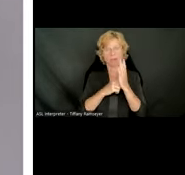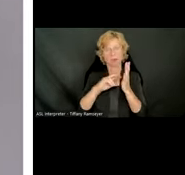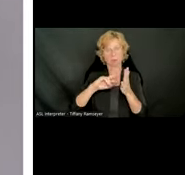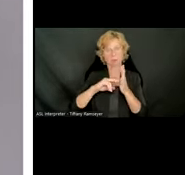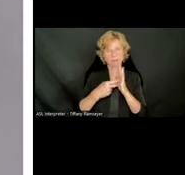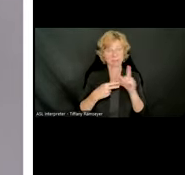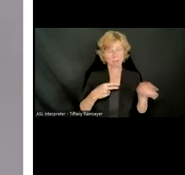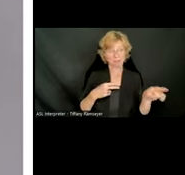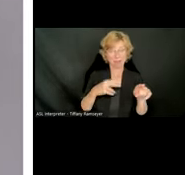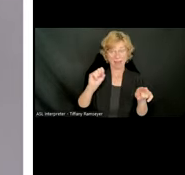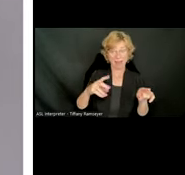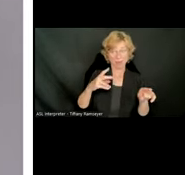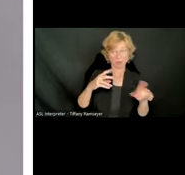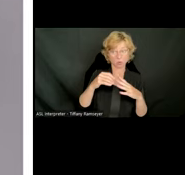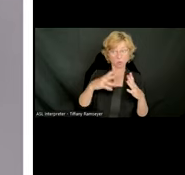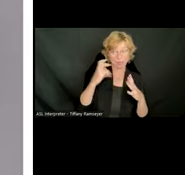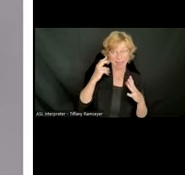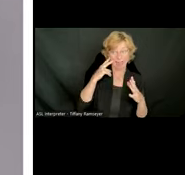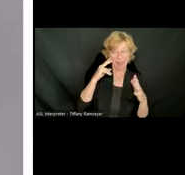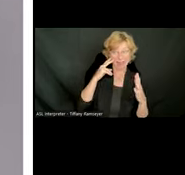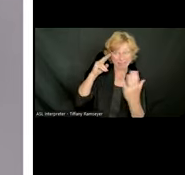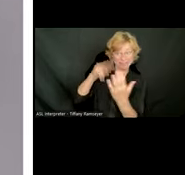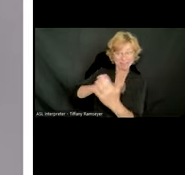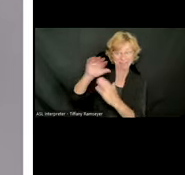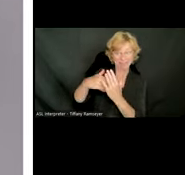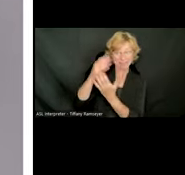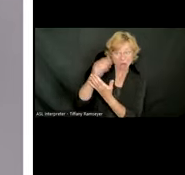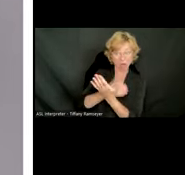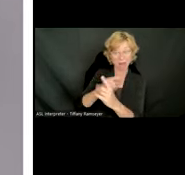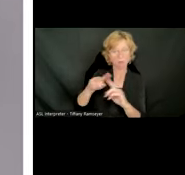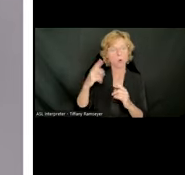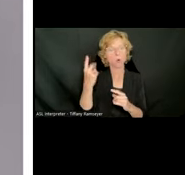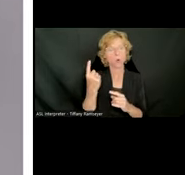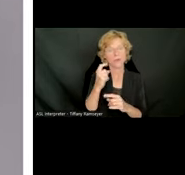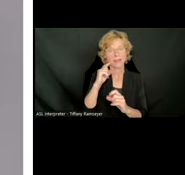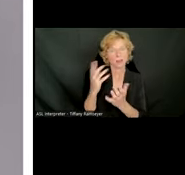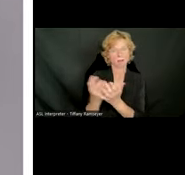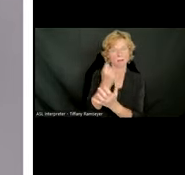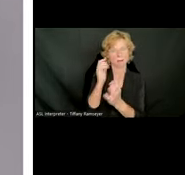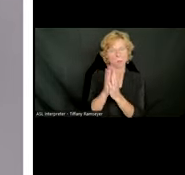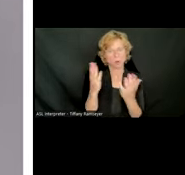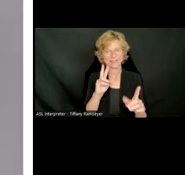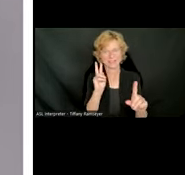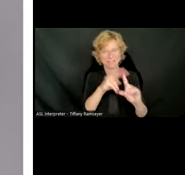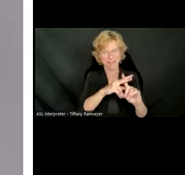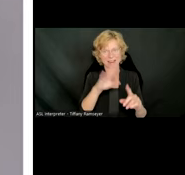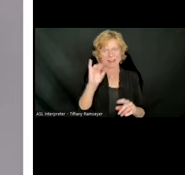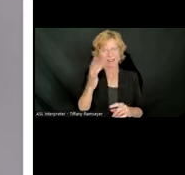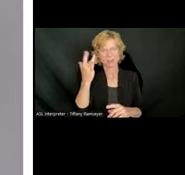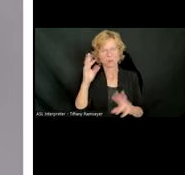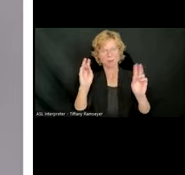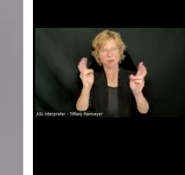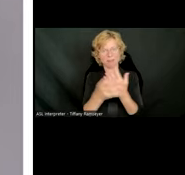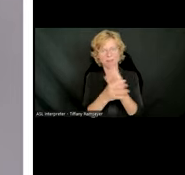they're only able to access the books that are assigned. That's why it's really important to think about the free individual membership or the home